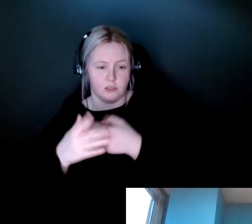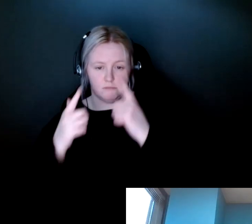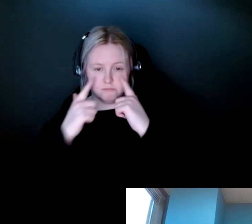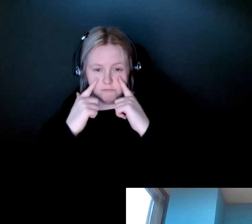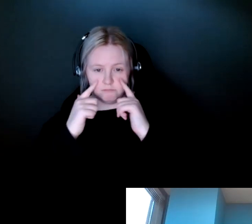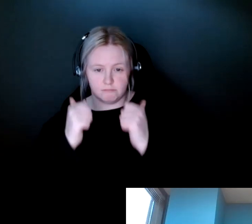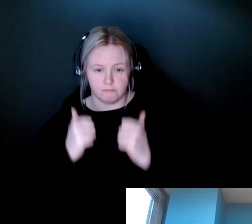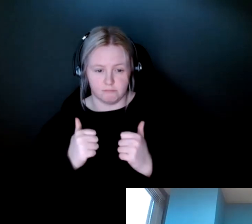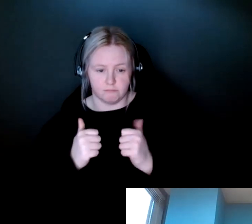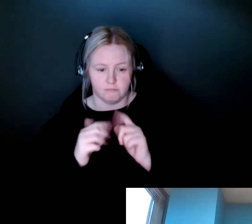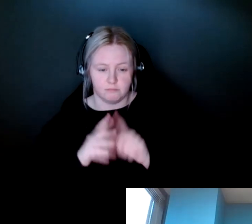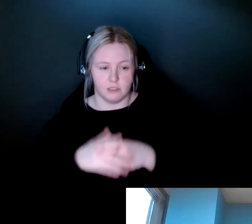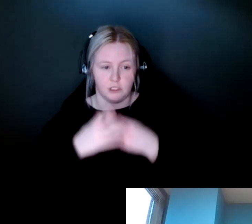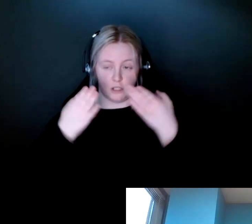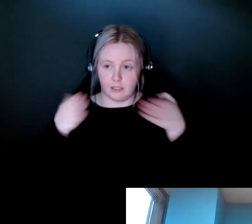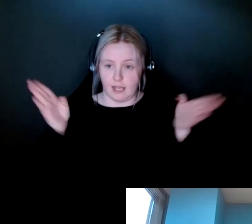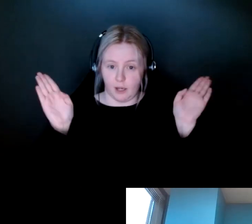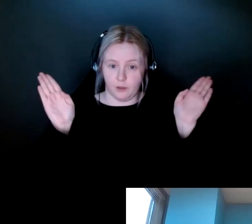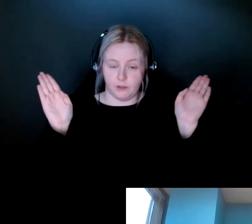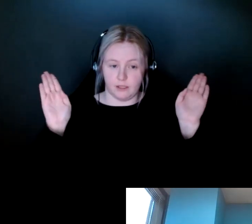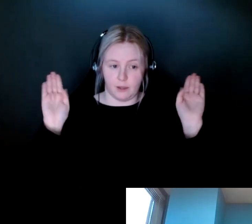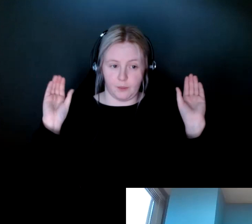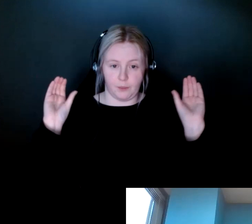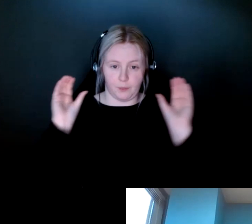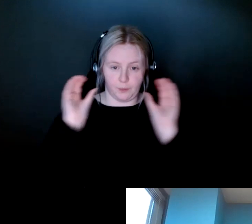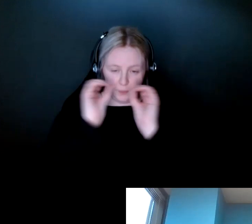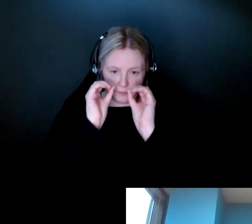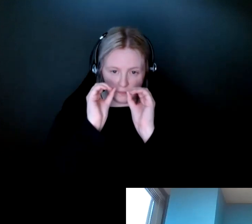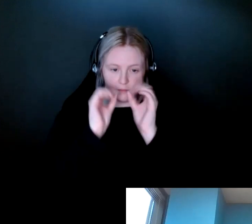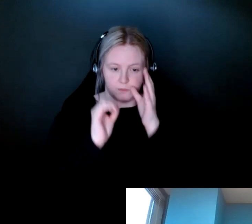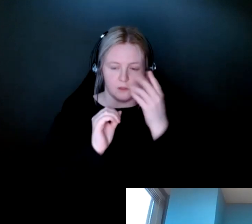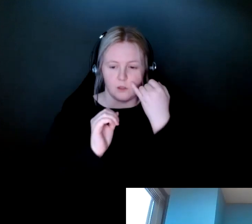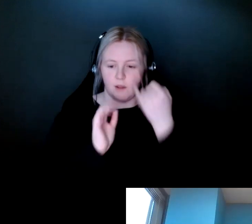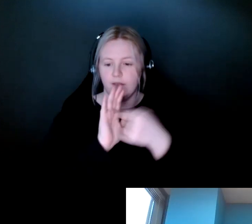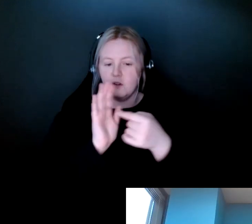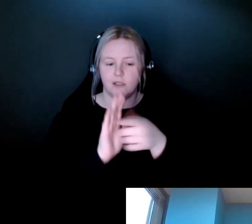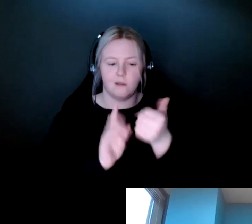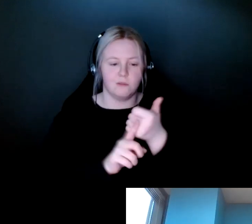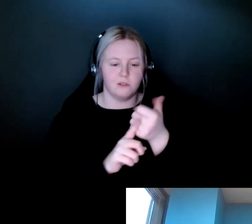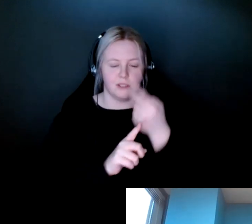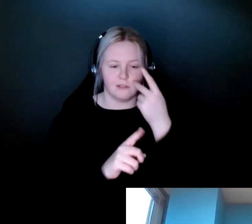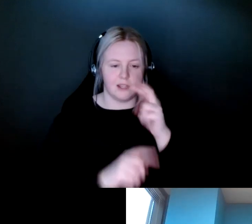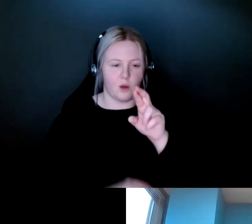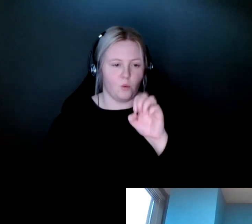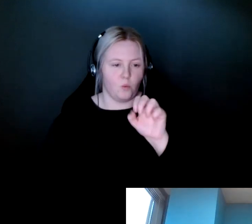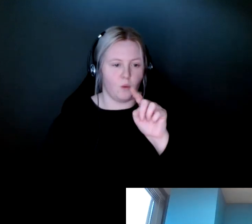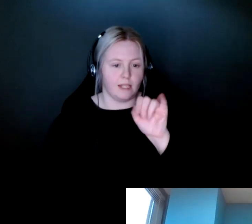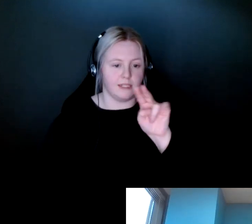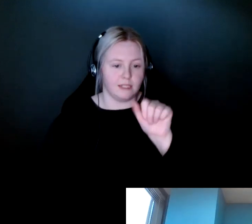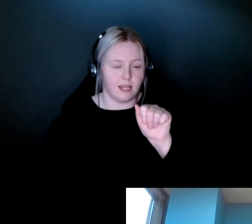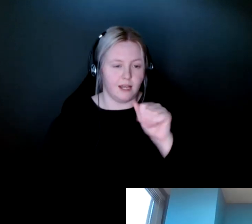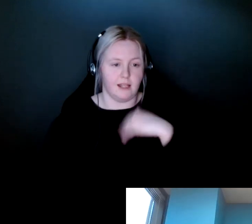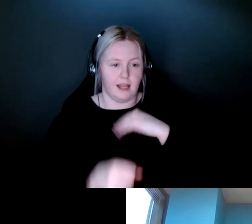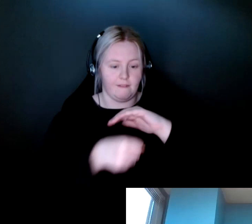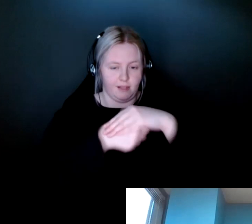starts from the periphery and works its way inward. So if you've ever seen an image or a cross section of the retina, there's this layer in the retina called